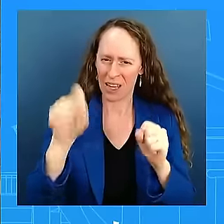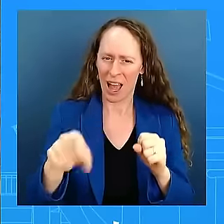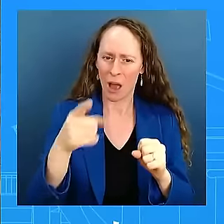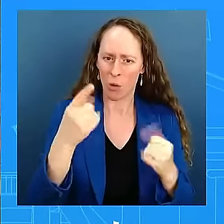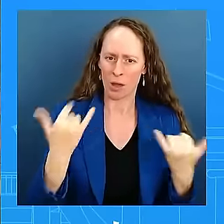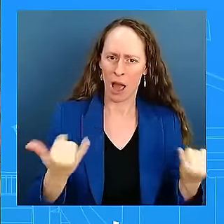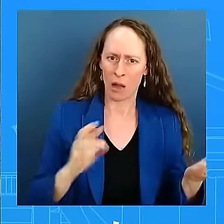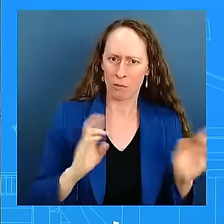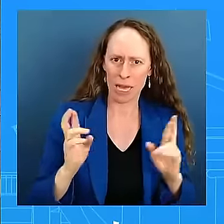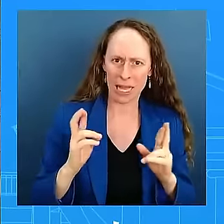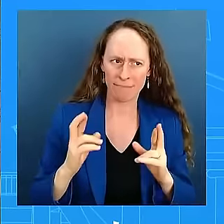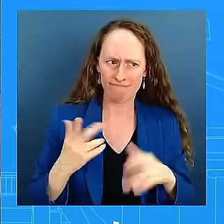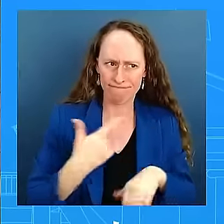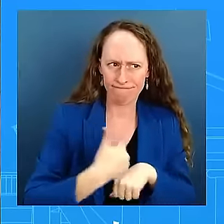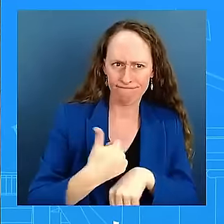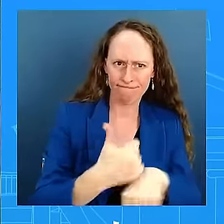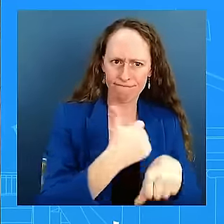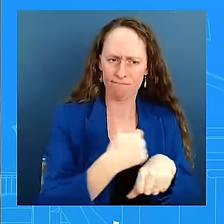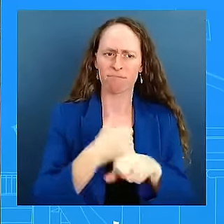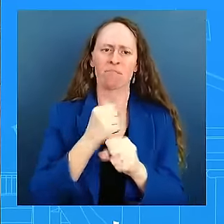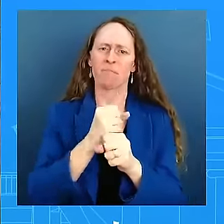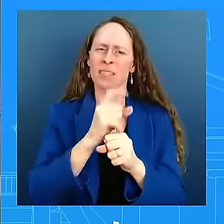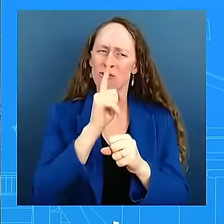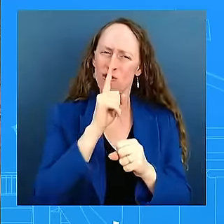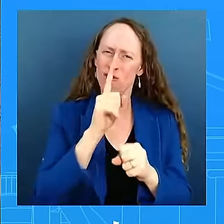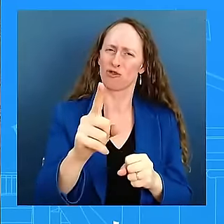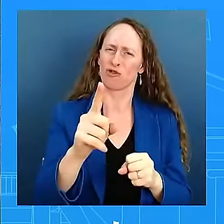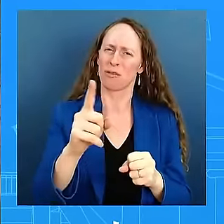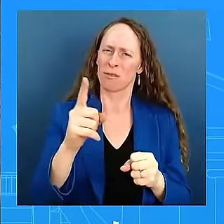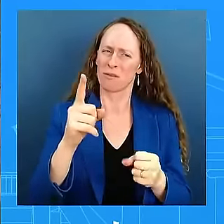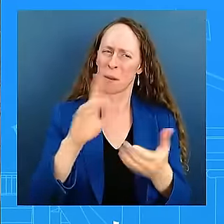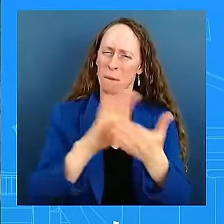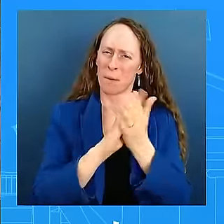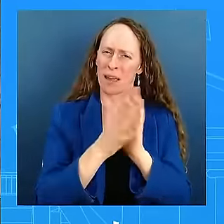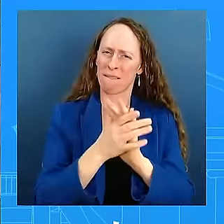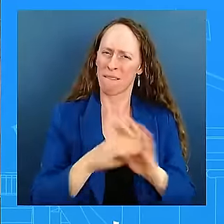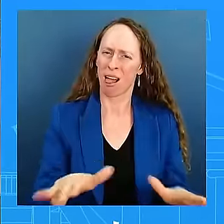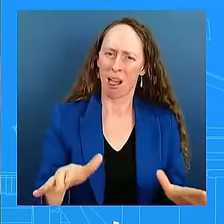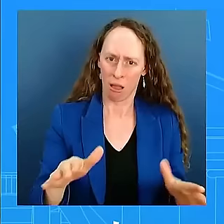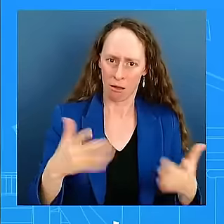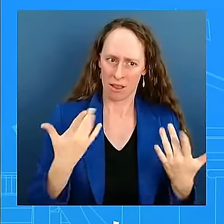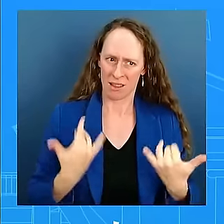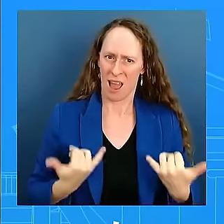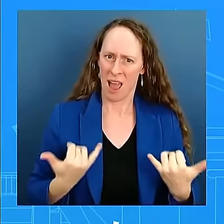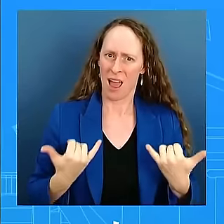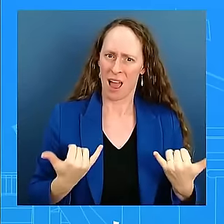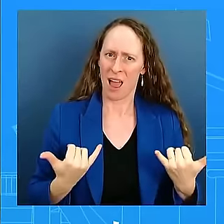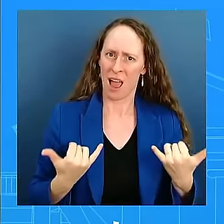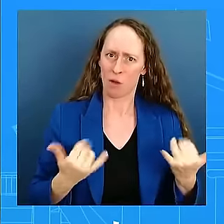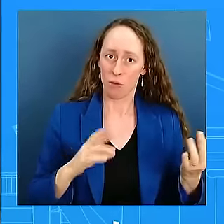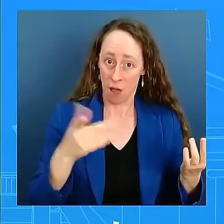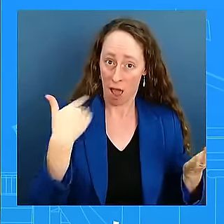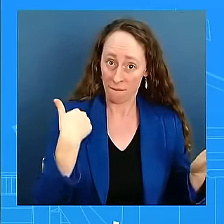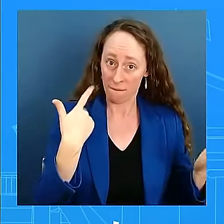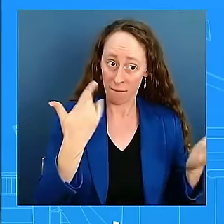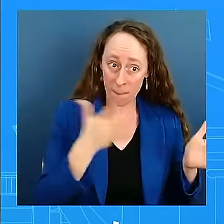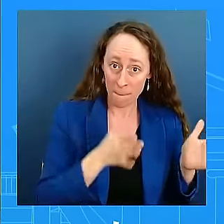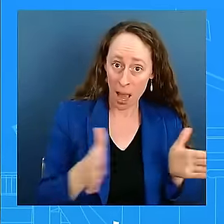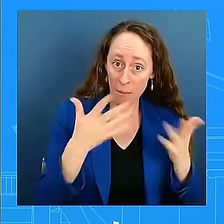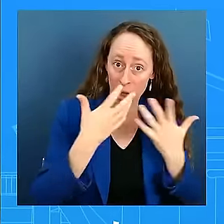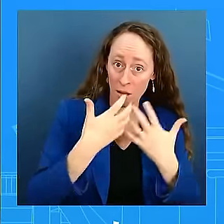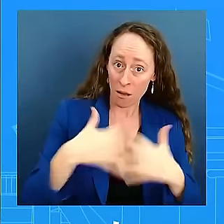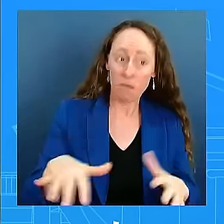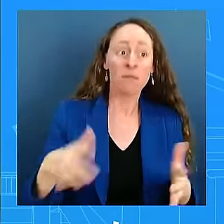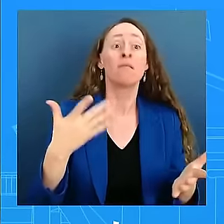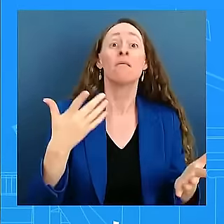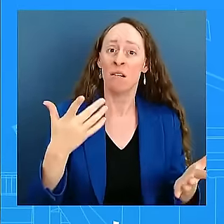in any way, either leading up to November the 5th or in the afternoon? So look, I'm not going to get into